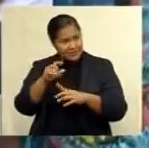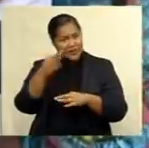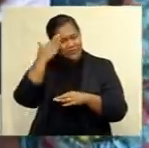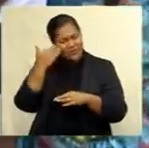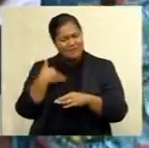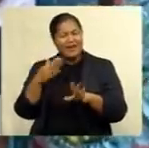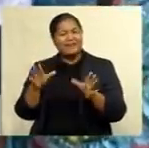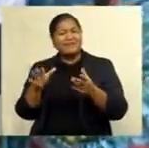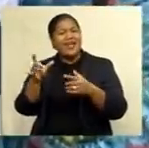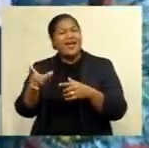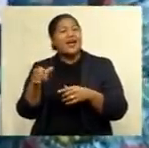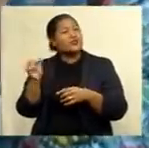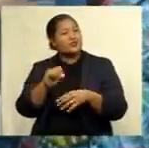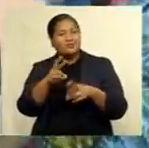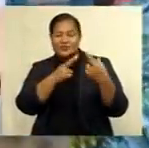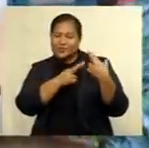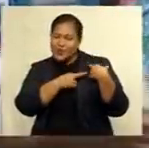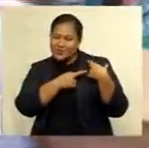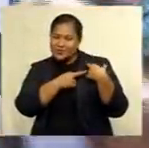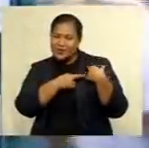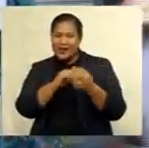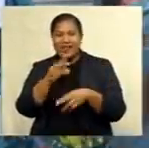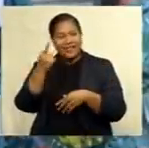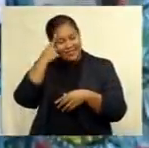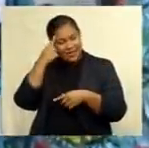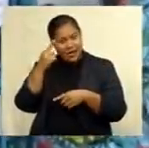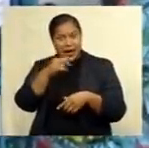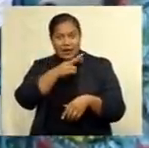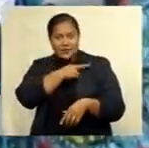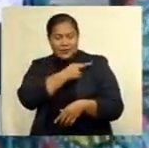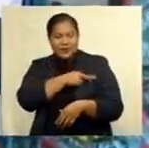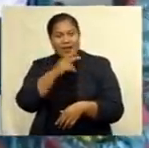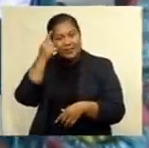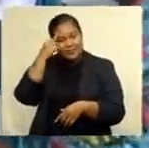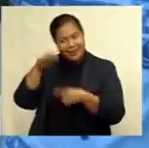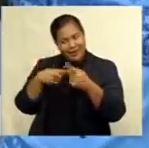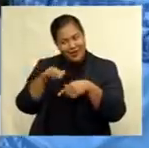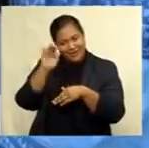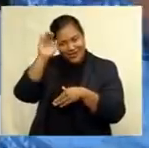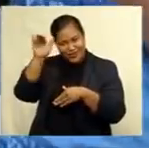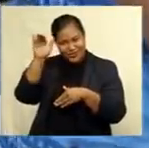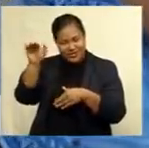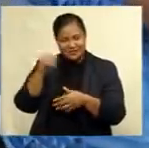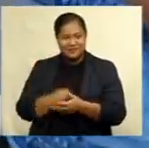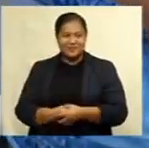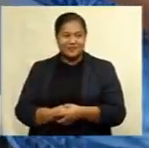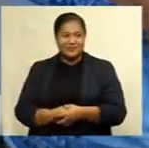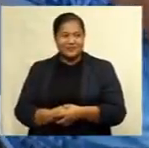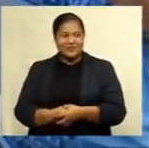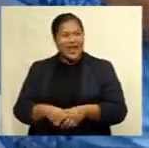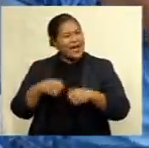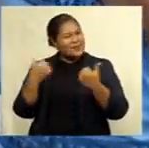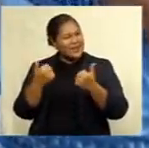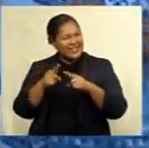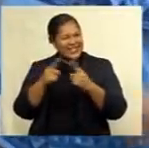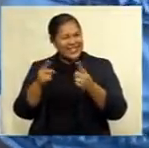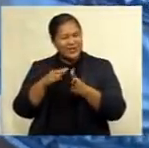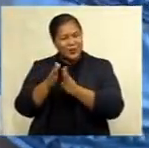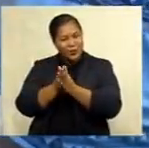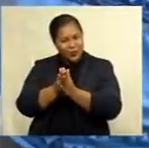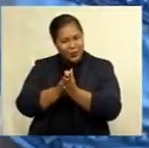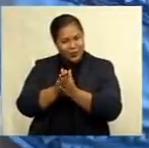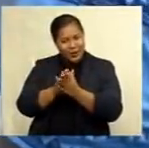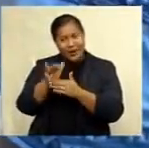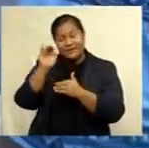to be responsible and think about their future. there's lots of things to look forward to so after this quarantine